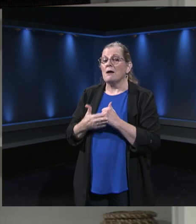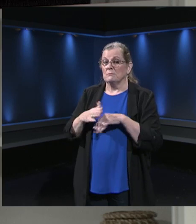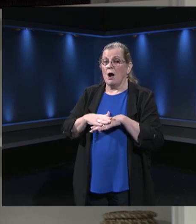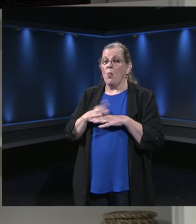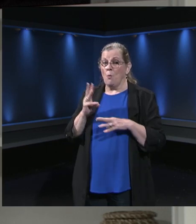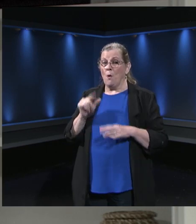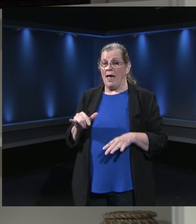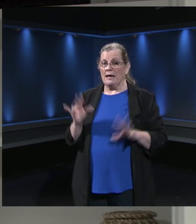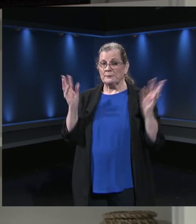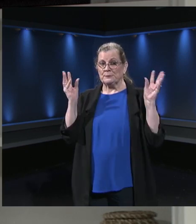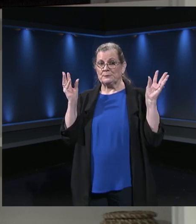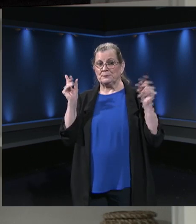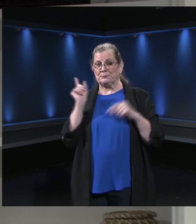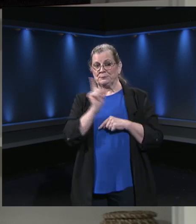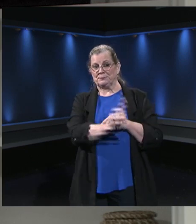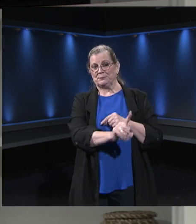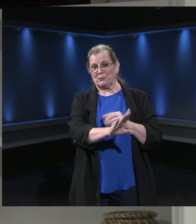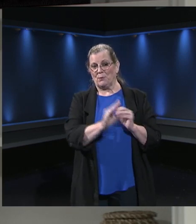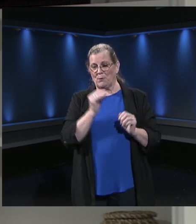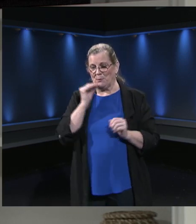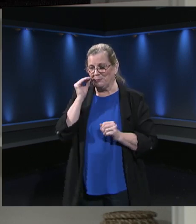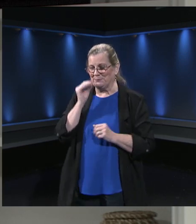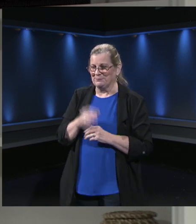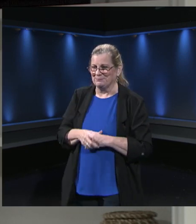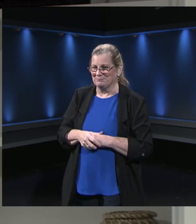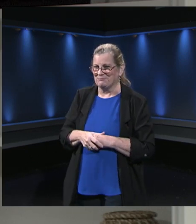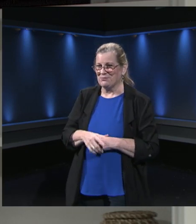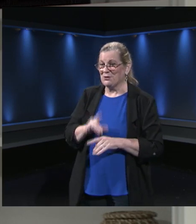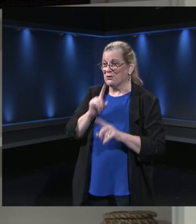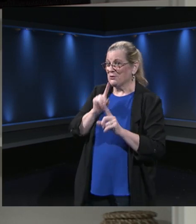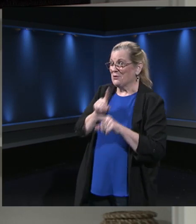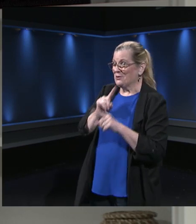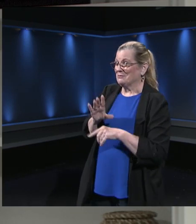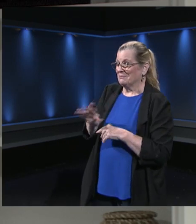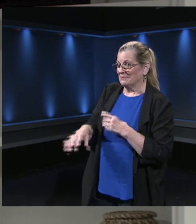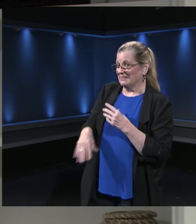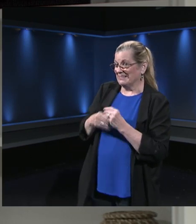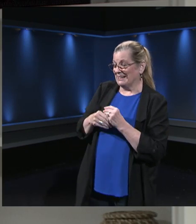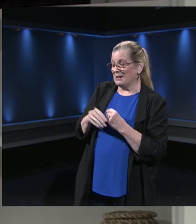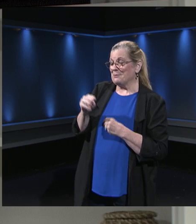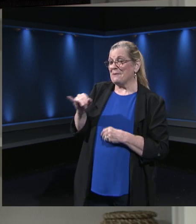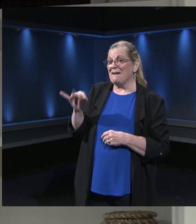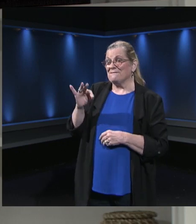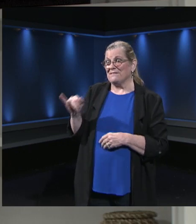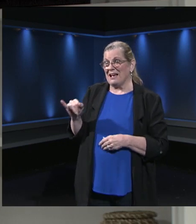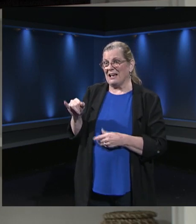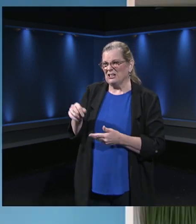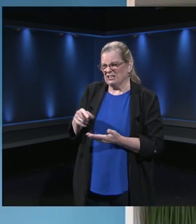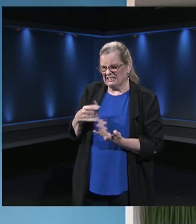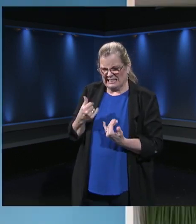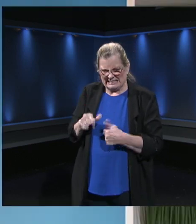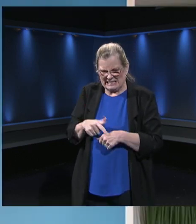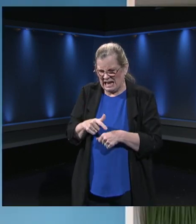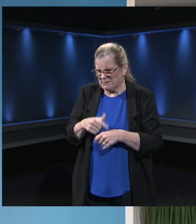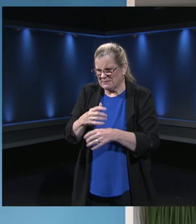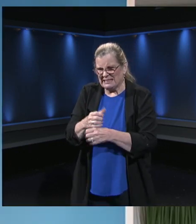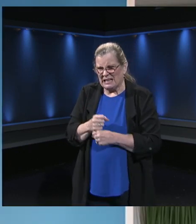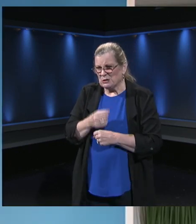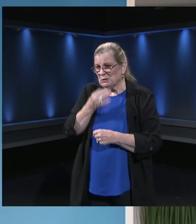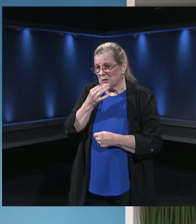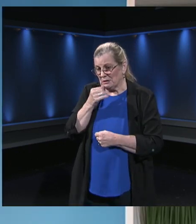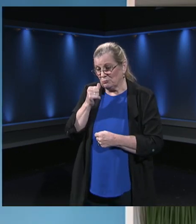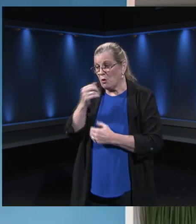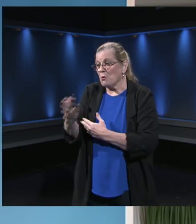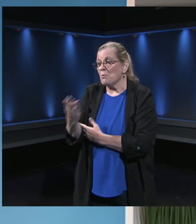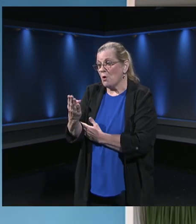know that we've just been ordering additional MiFi's and I believe a shipment came in just earlier this week, Tracy? Tomorrow morning. Tomorrow